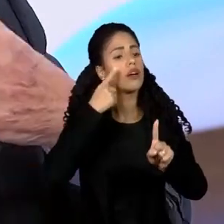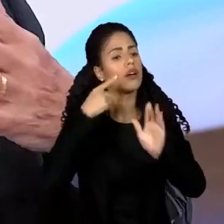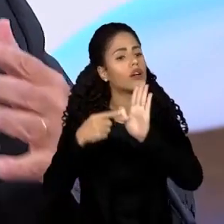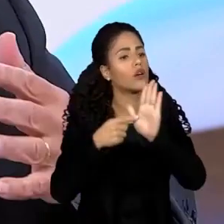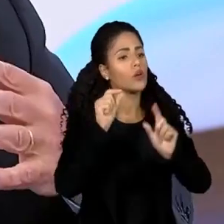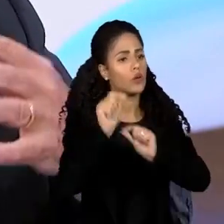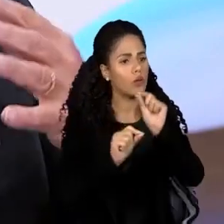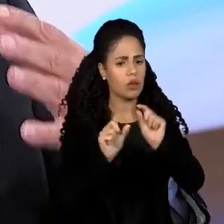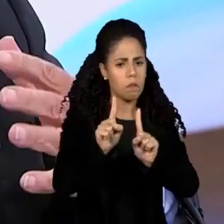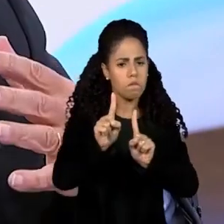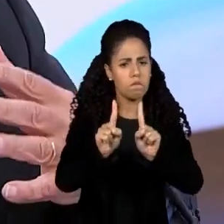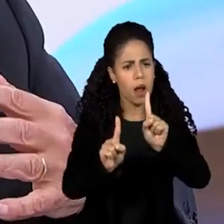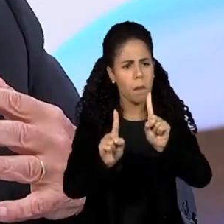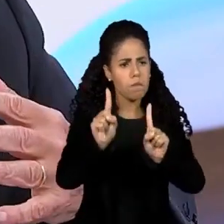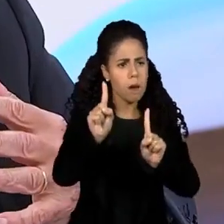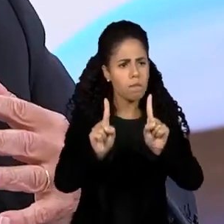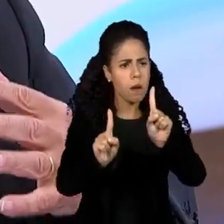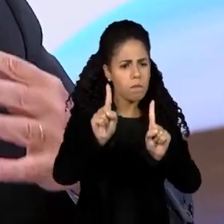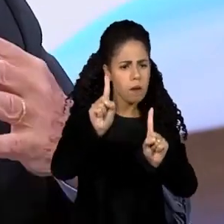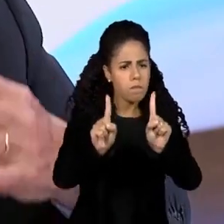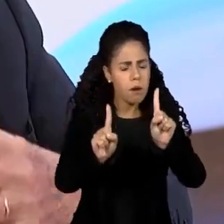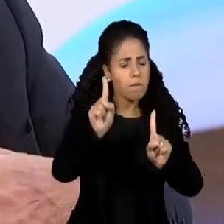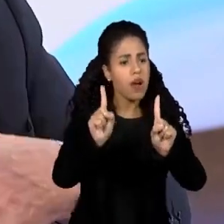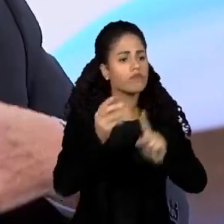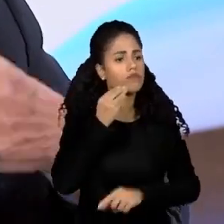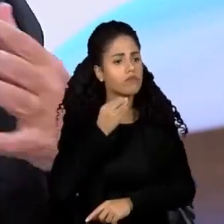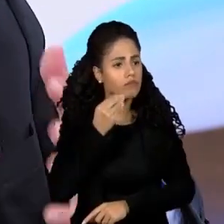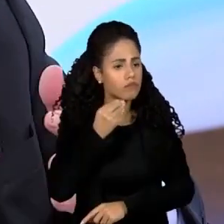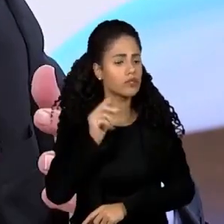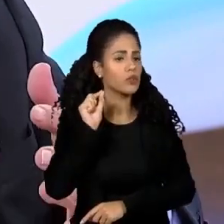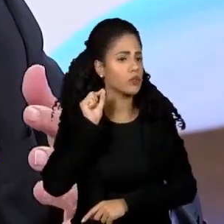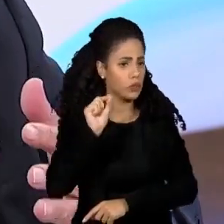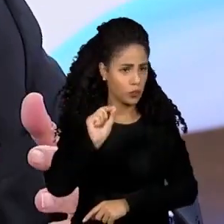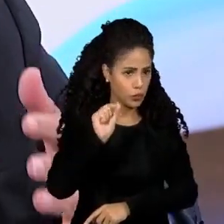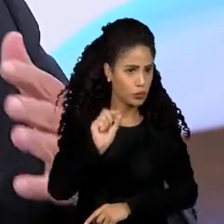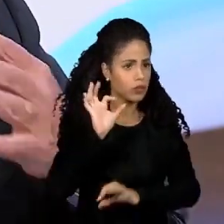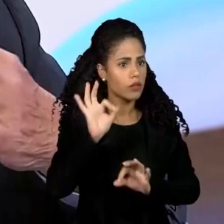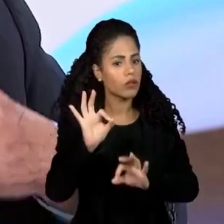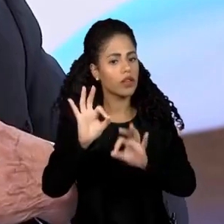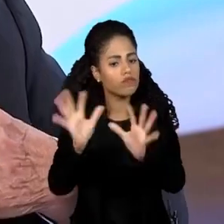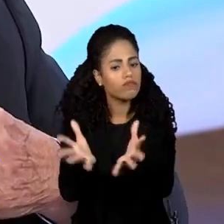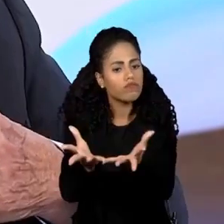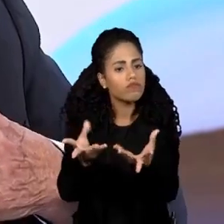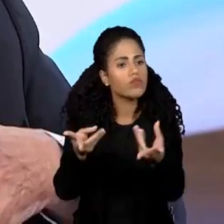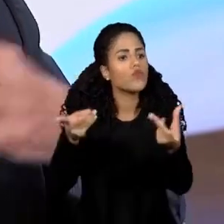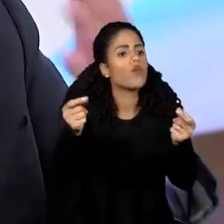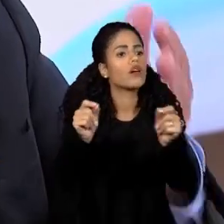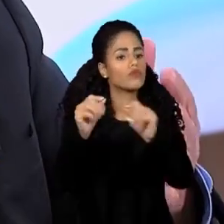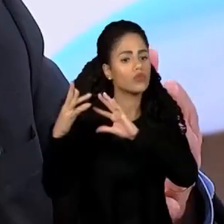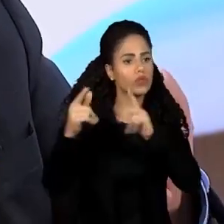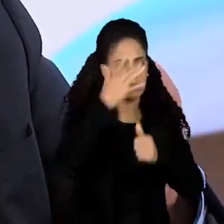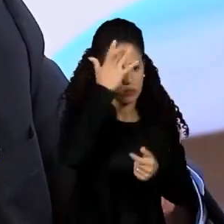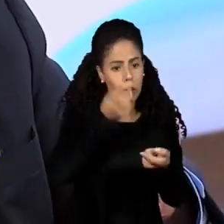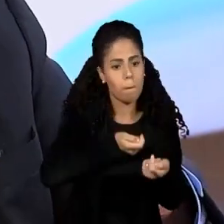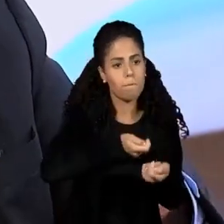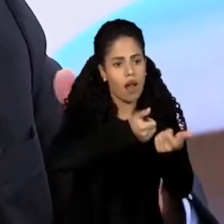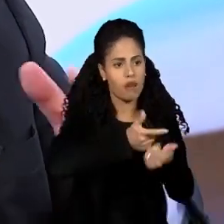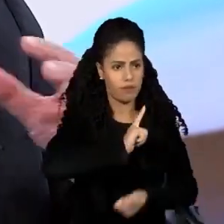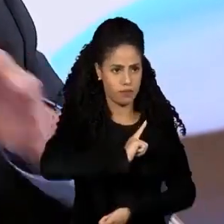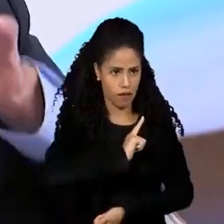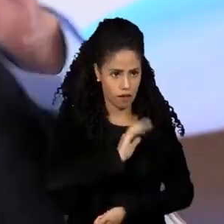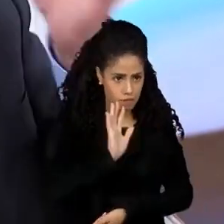where competition ensured efficiency and everybody would benefit.